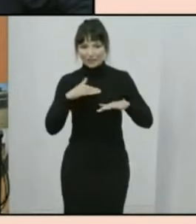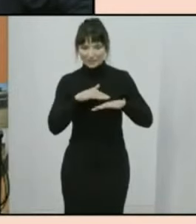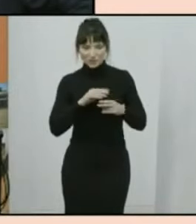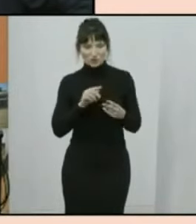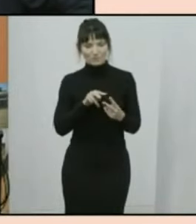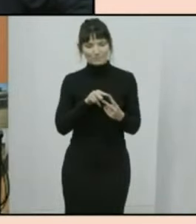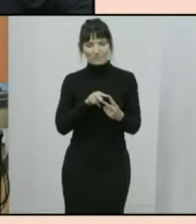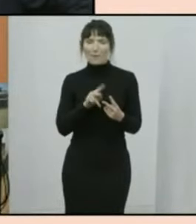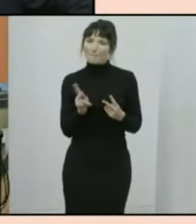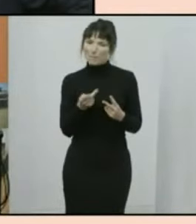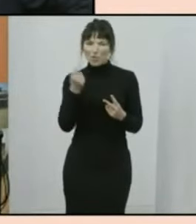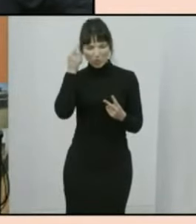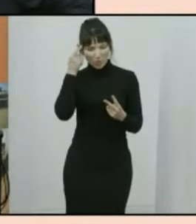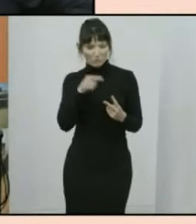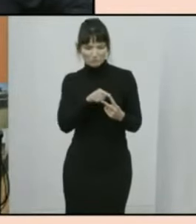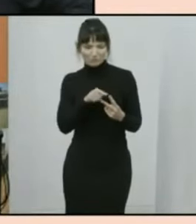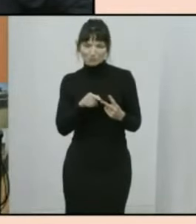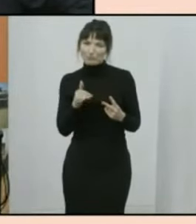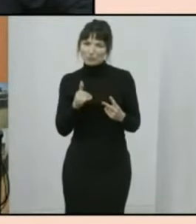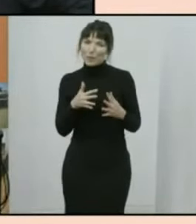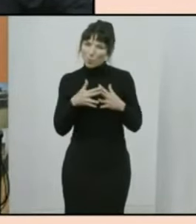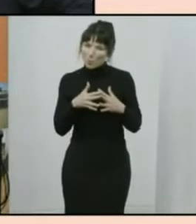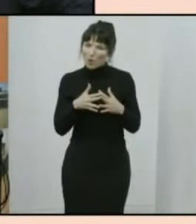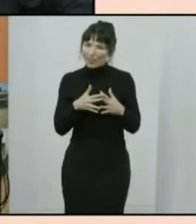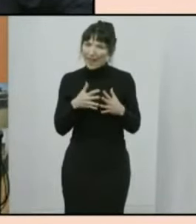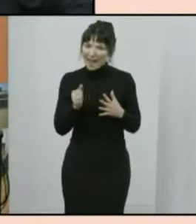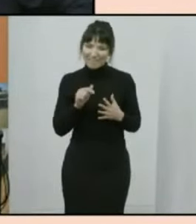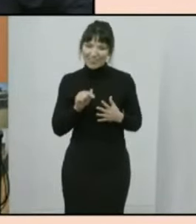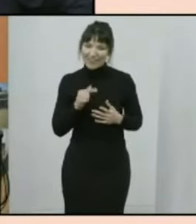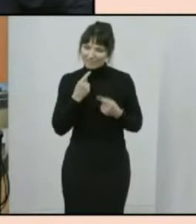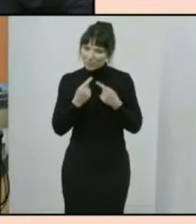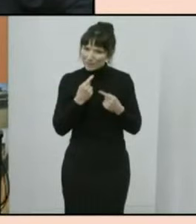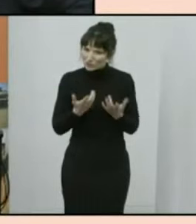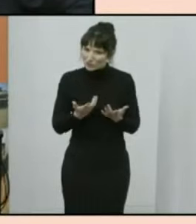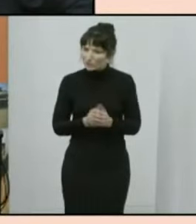and the government thought were well worth asking about in the census